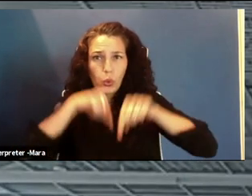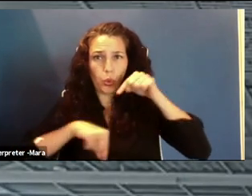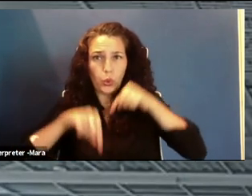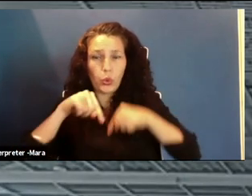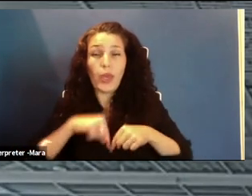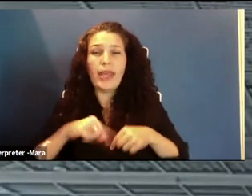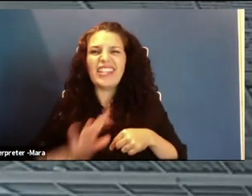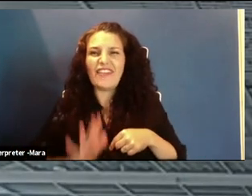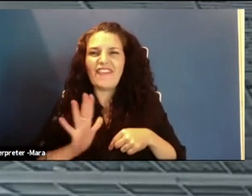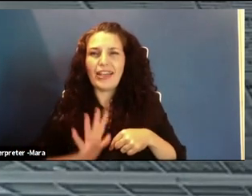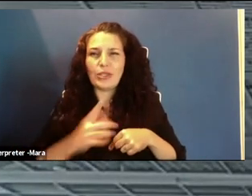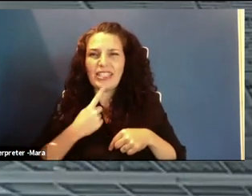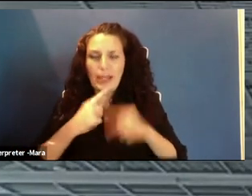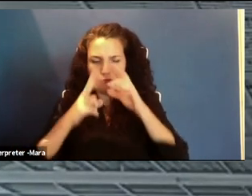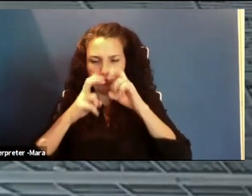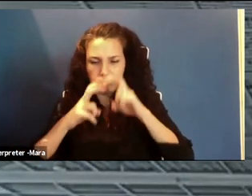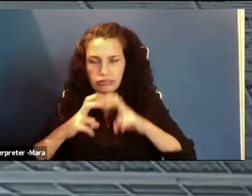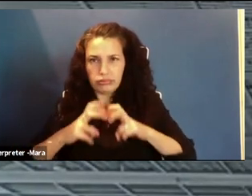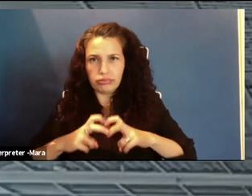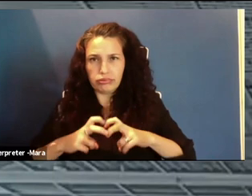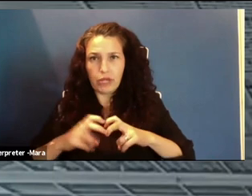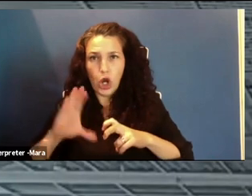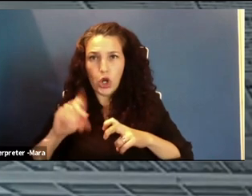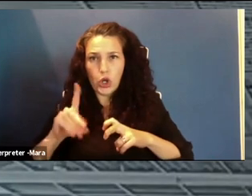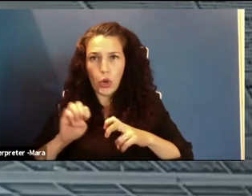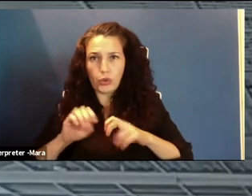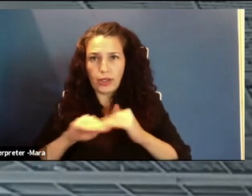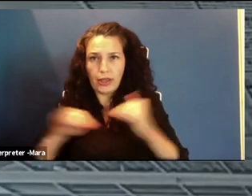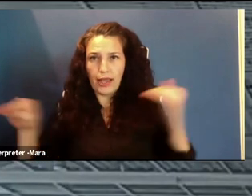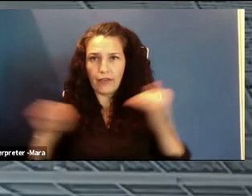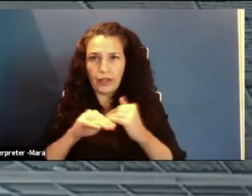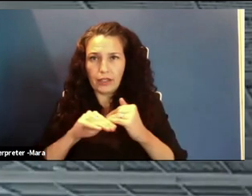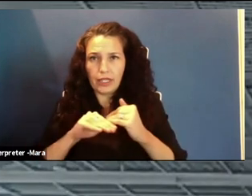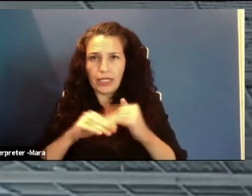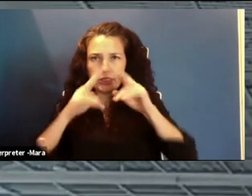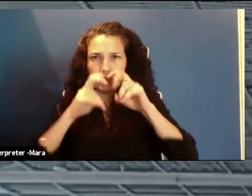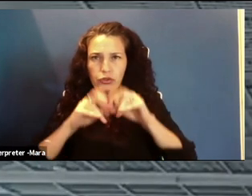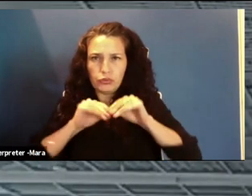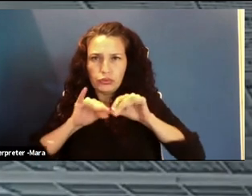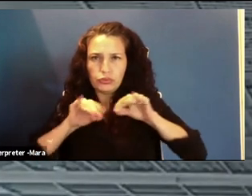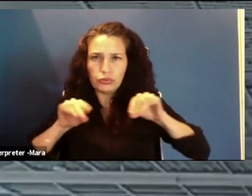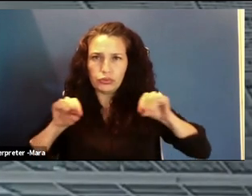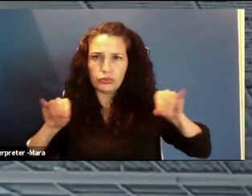saying we're breaking it down to the code level. And we wanted to understand what it was designed to do.